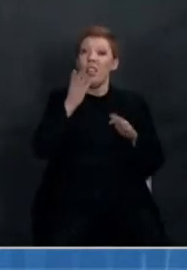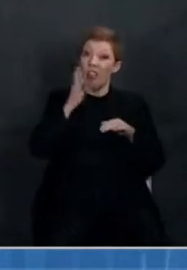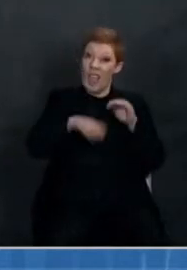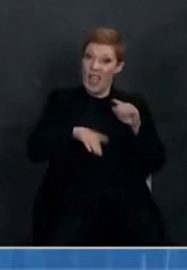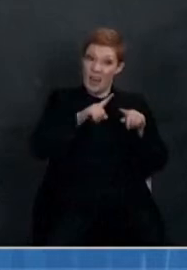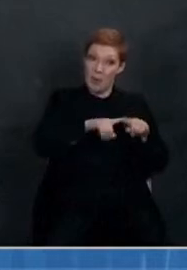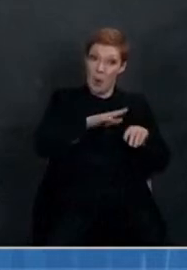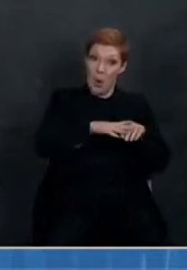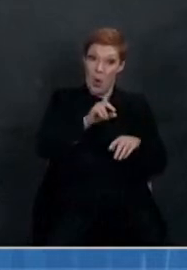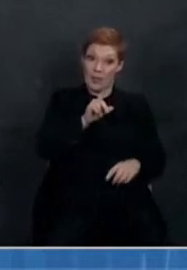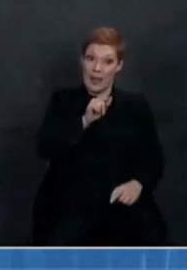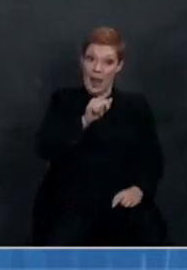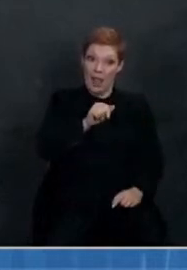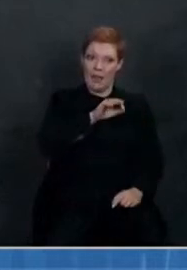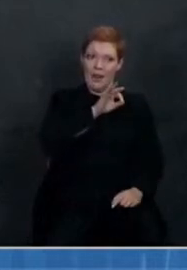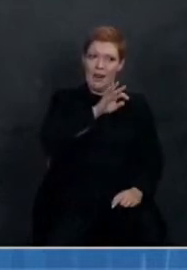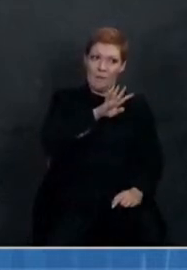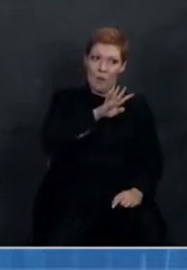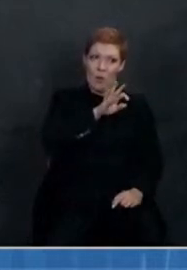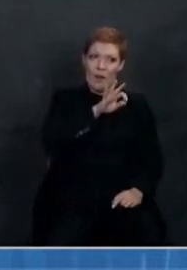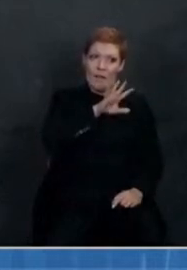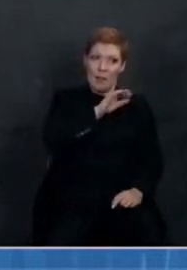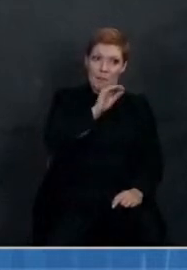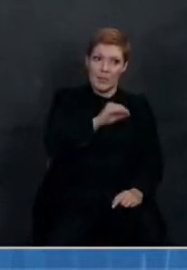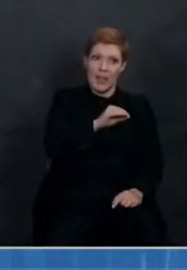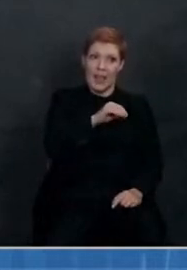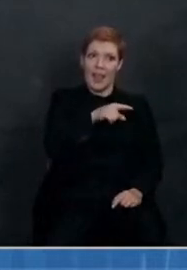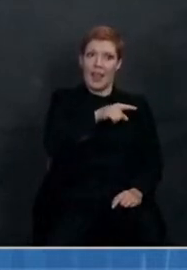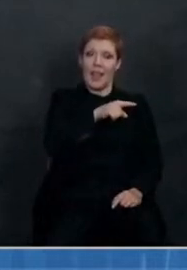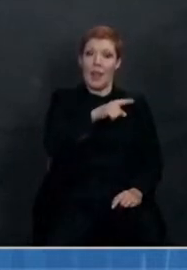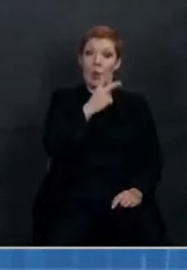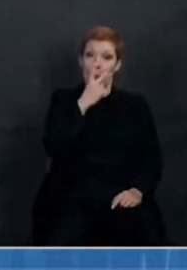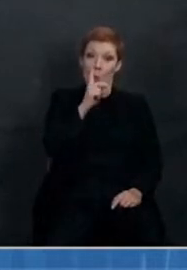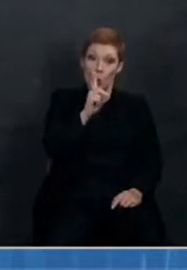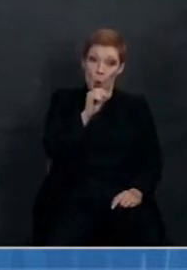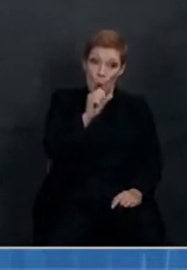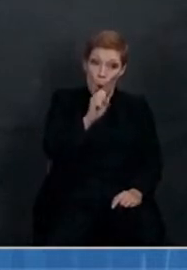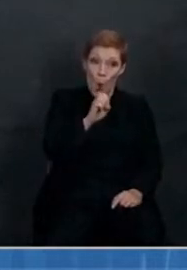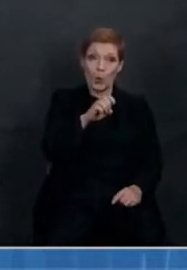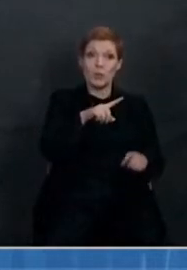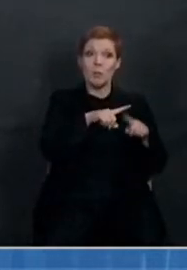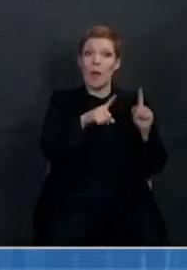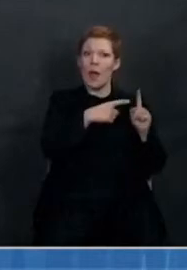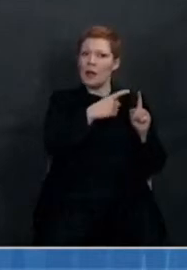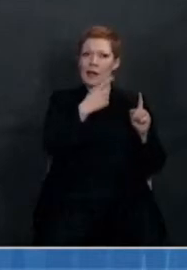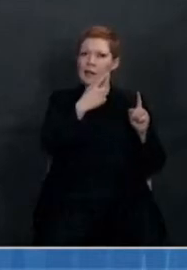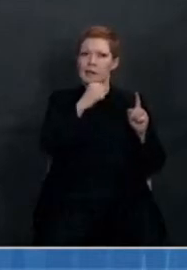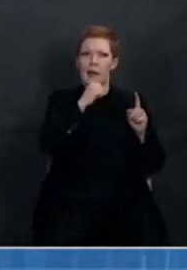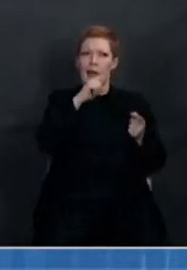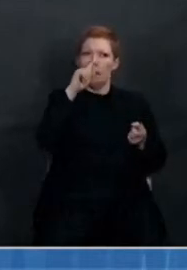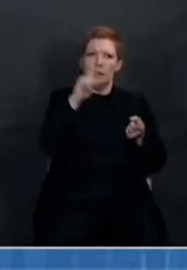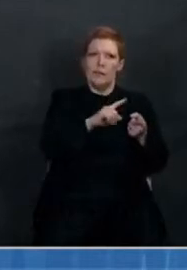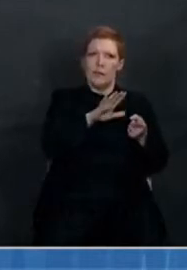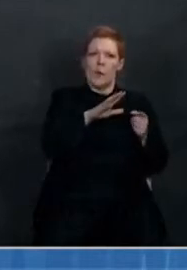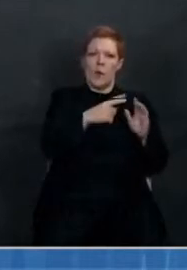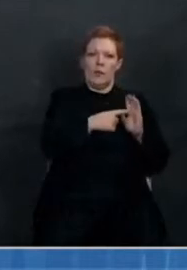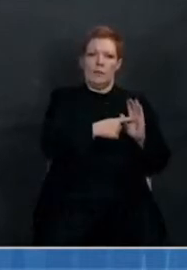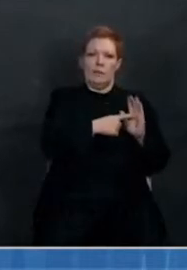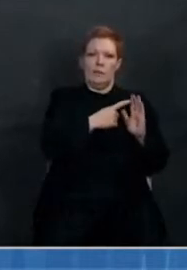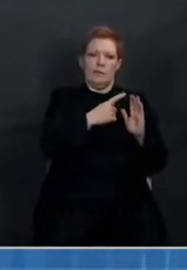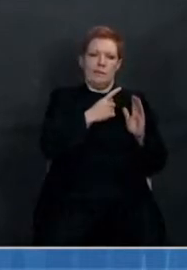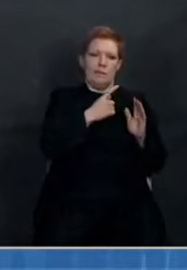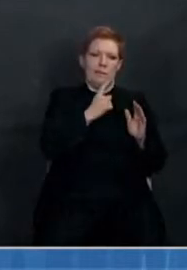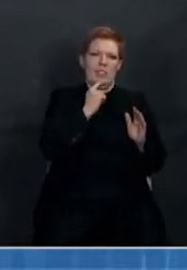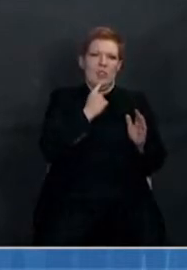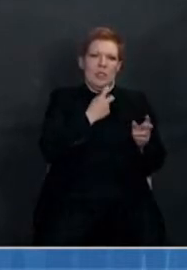we'll wait until we get it from the FDA, that might make that more attractive. So I don't think we should be put aback